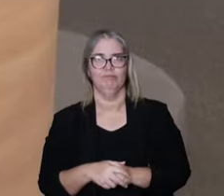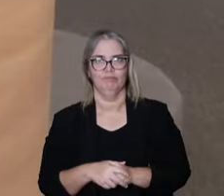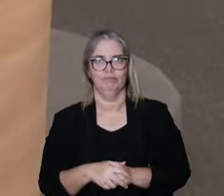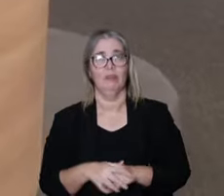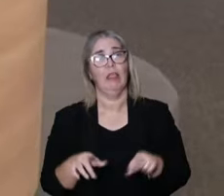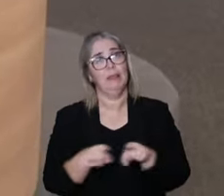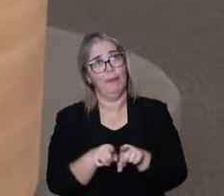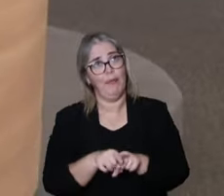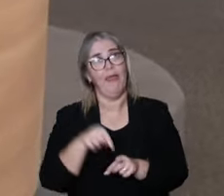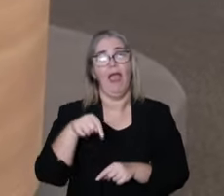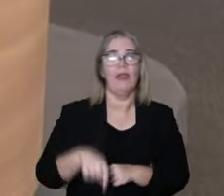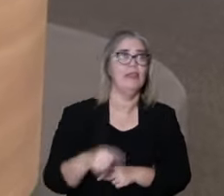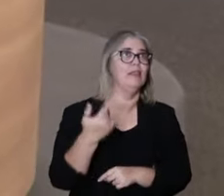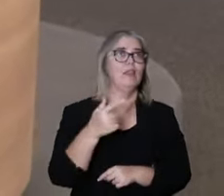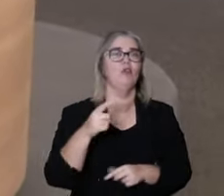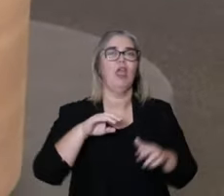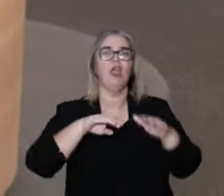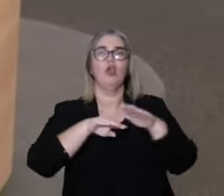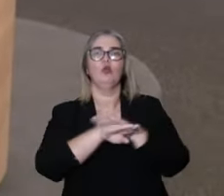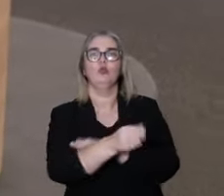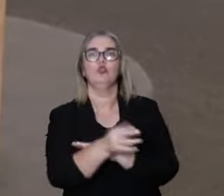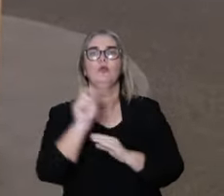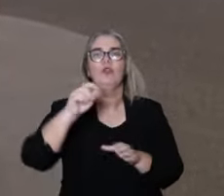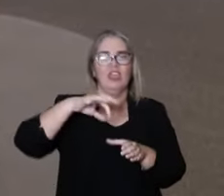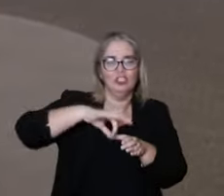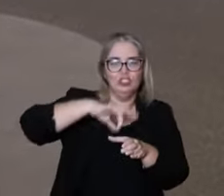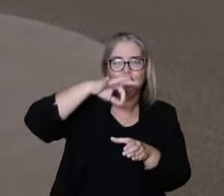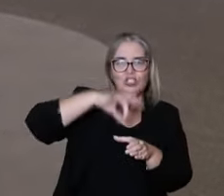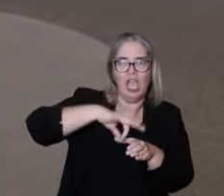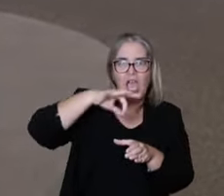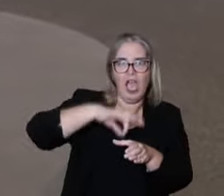challenge is that we don't have the tea culture.